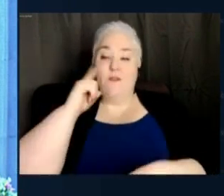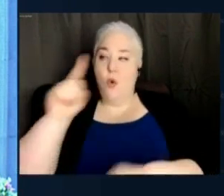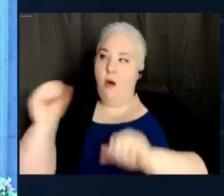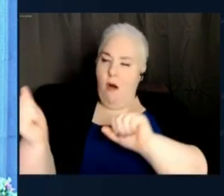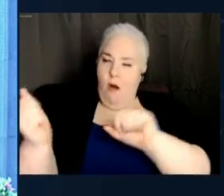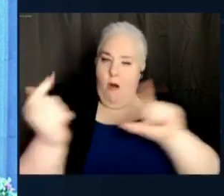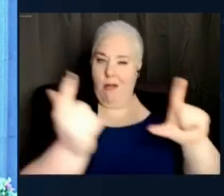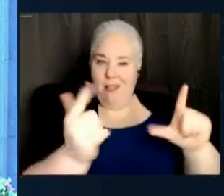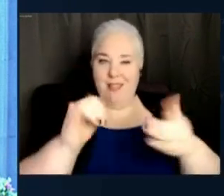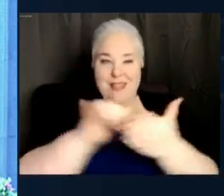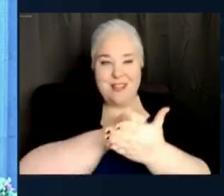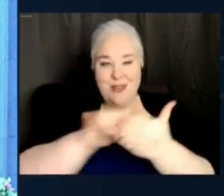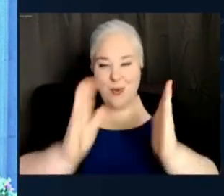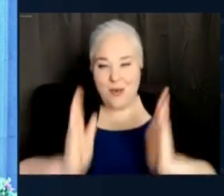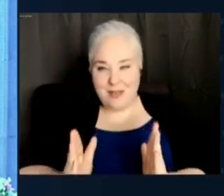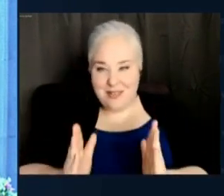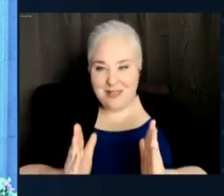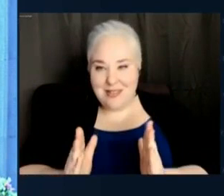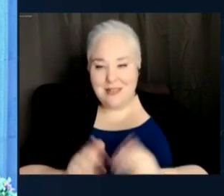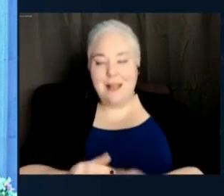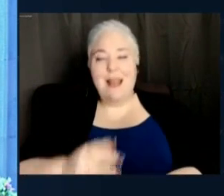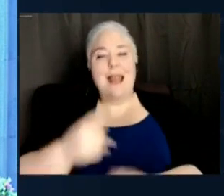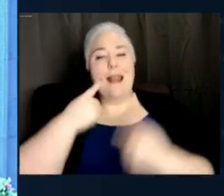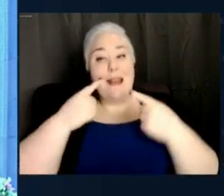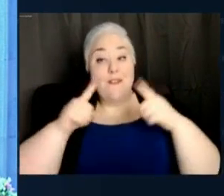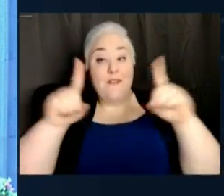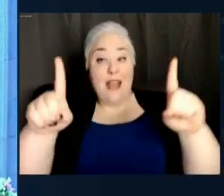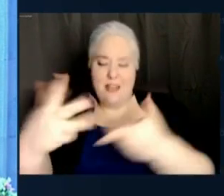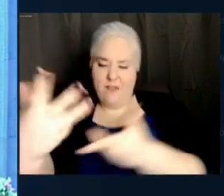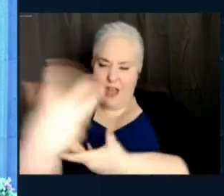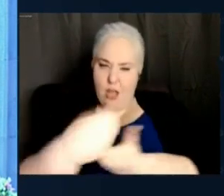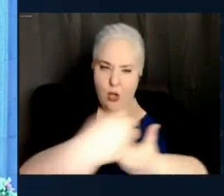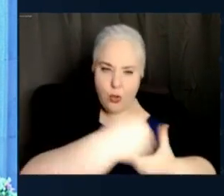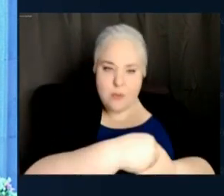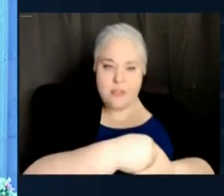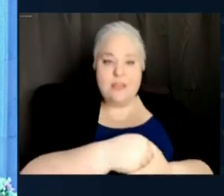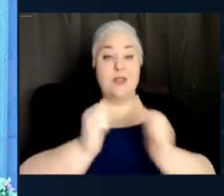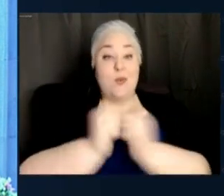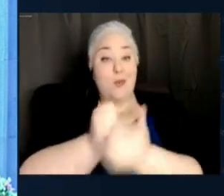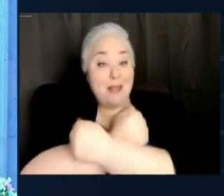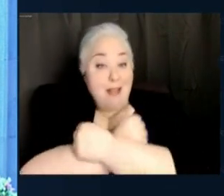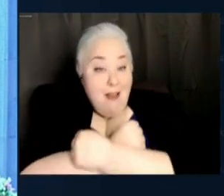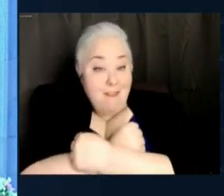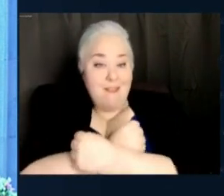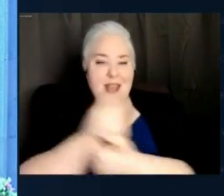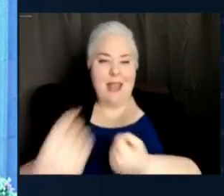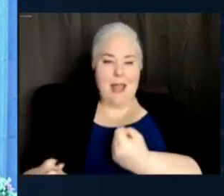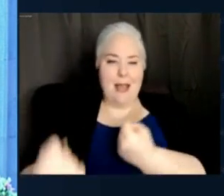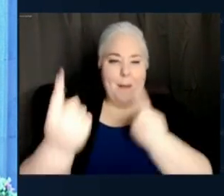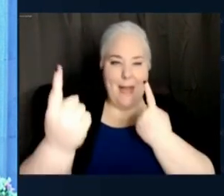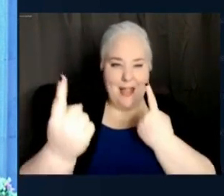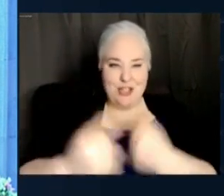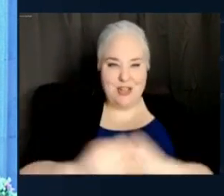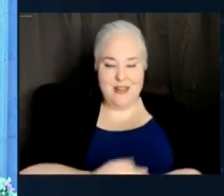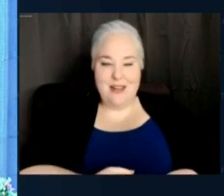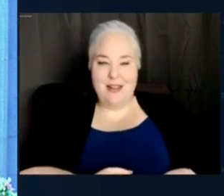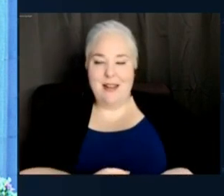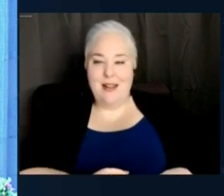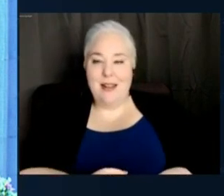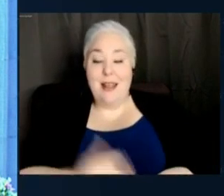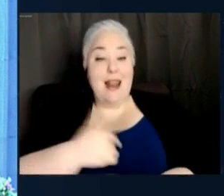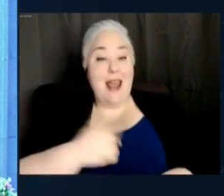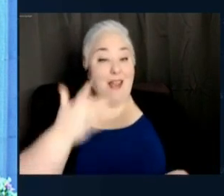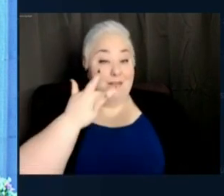in an effective and inclusive manner and to do it with love and compassion. And how fortunate am I